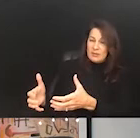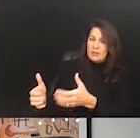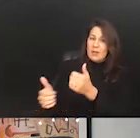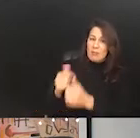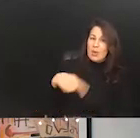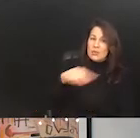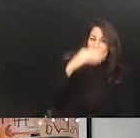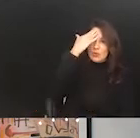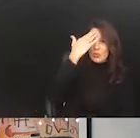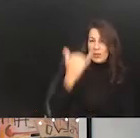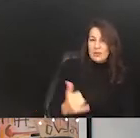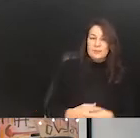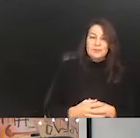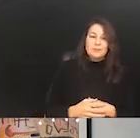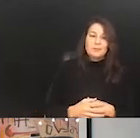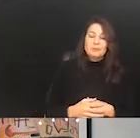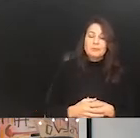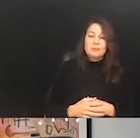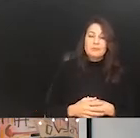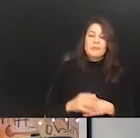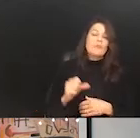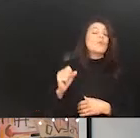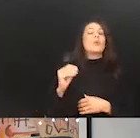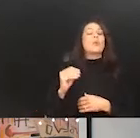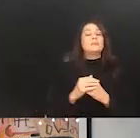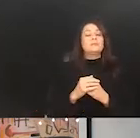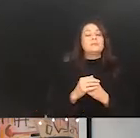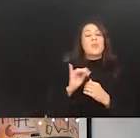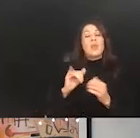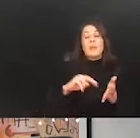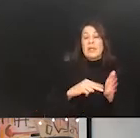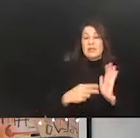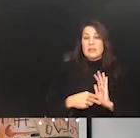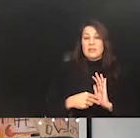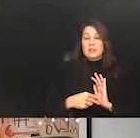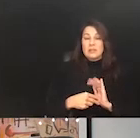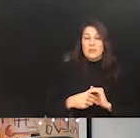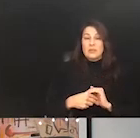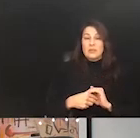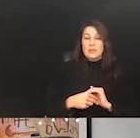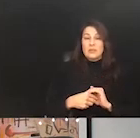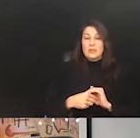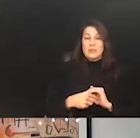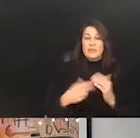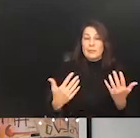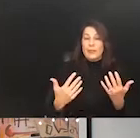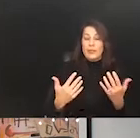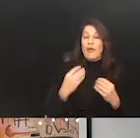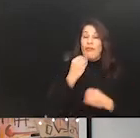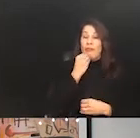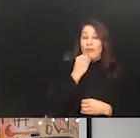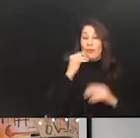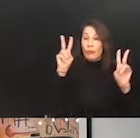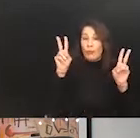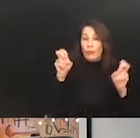and really across the board. So that means that again the food that these machines are